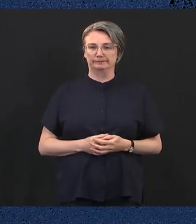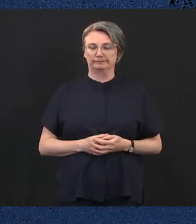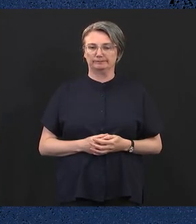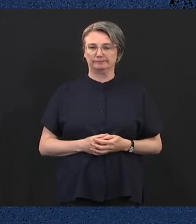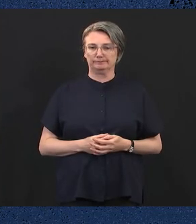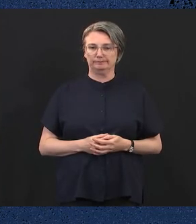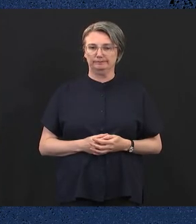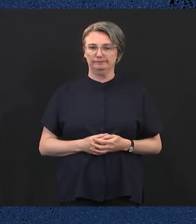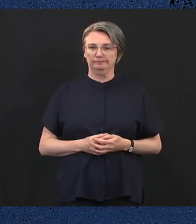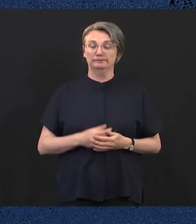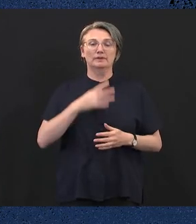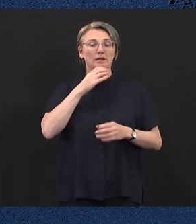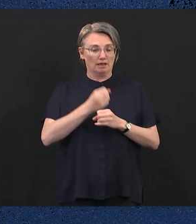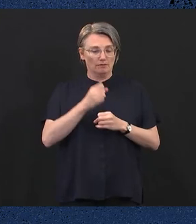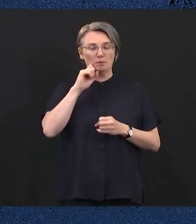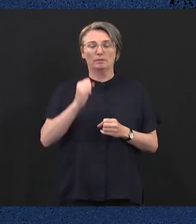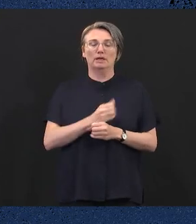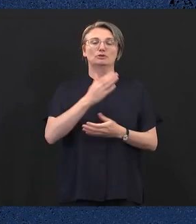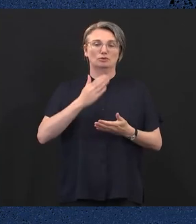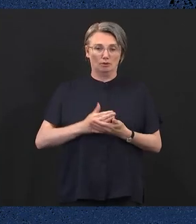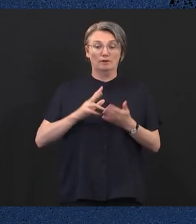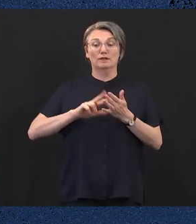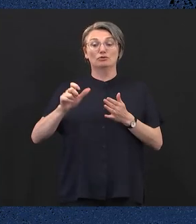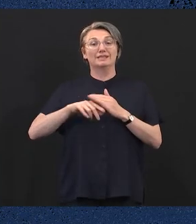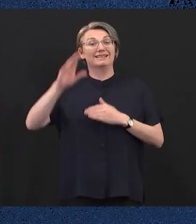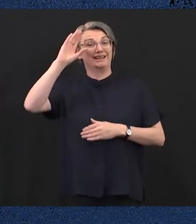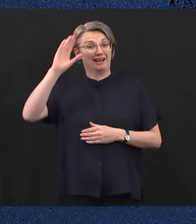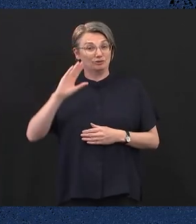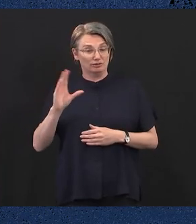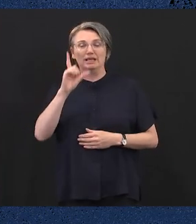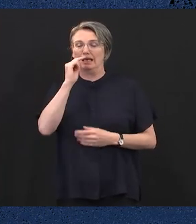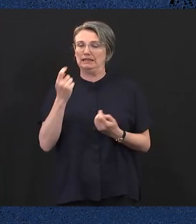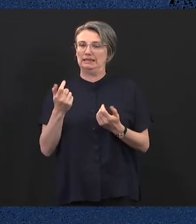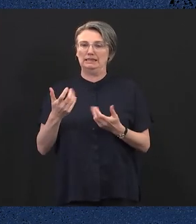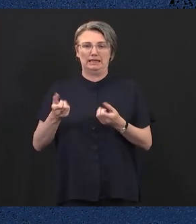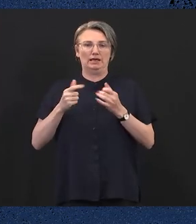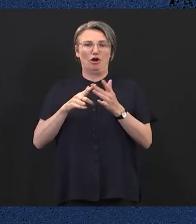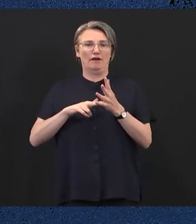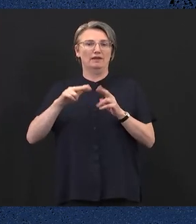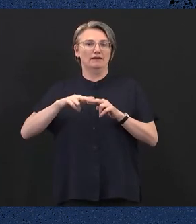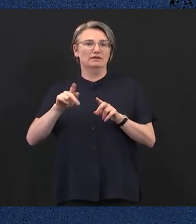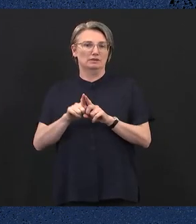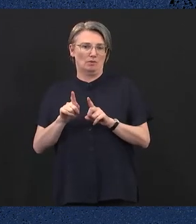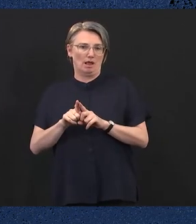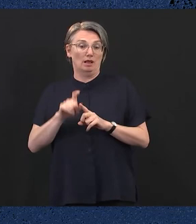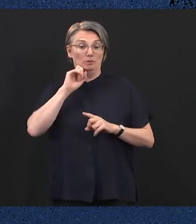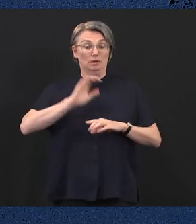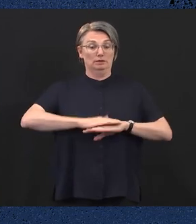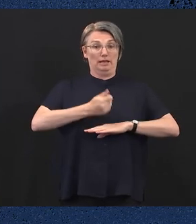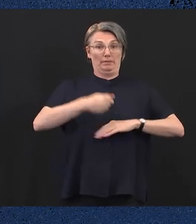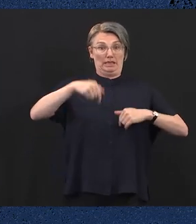access to fertility services for Victorians living in regional areas by establishing satellite services